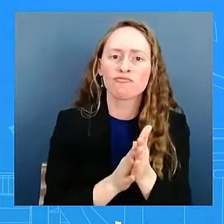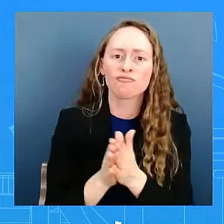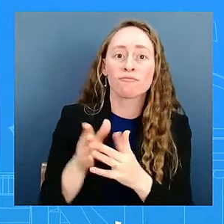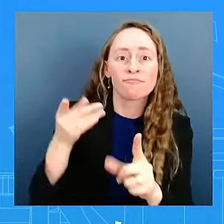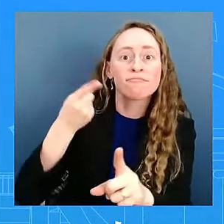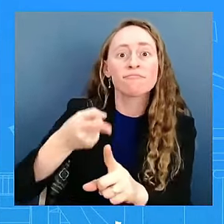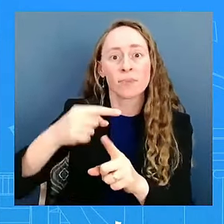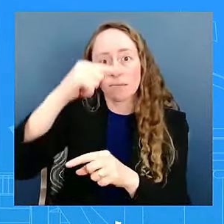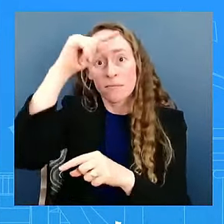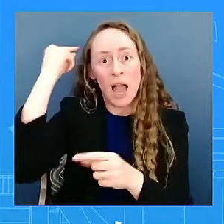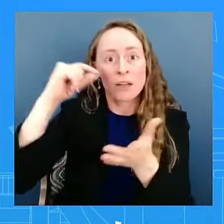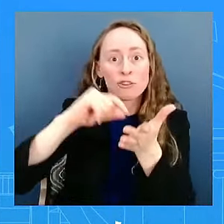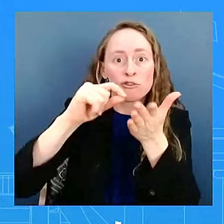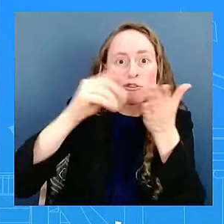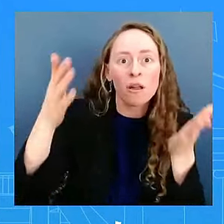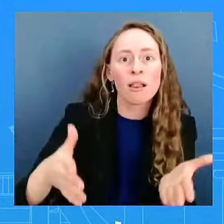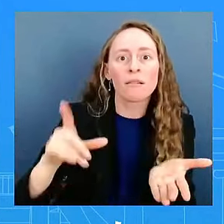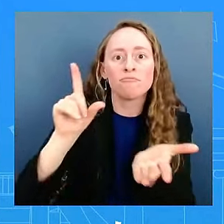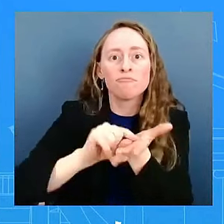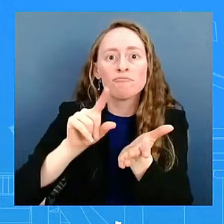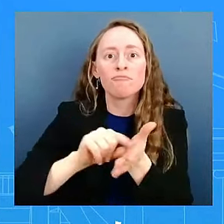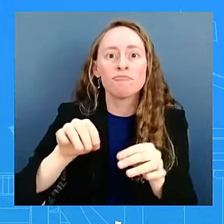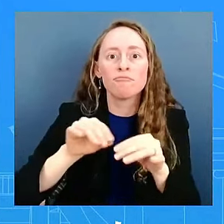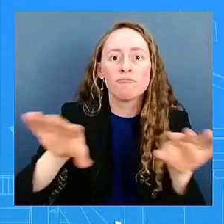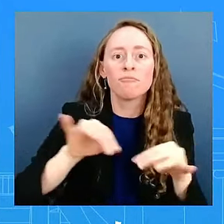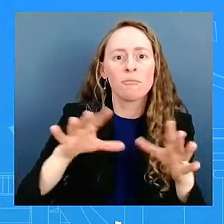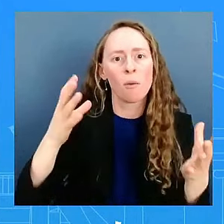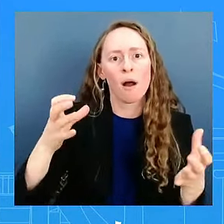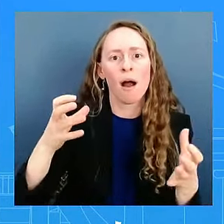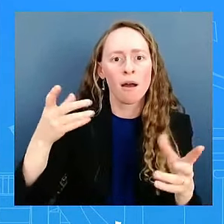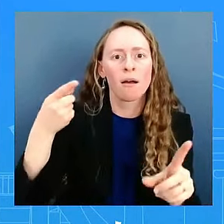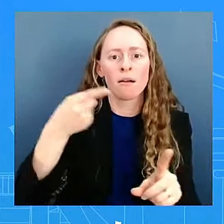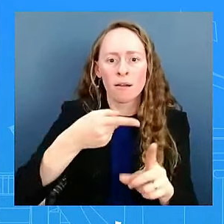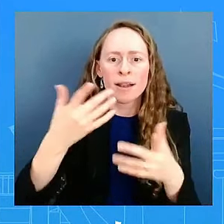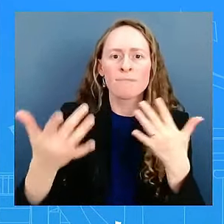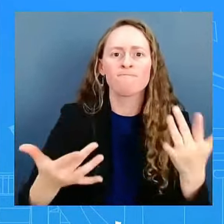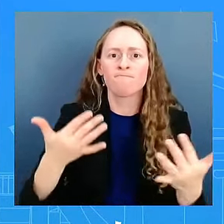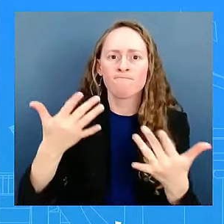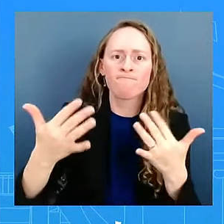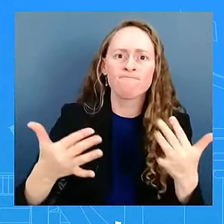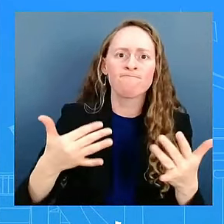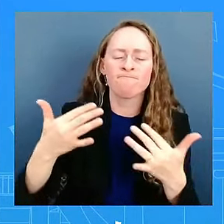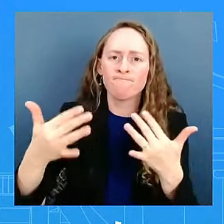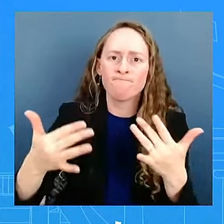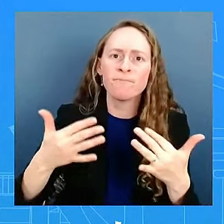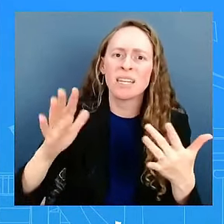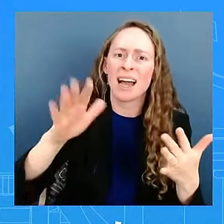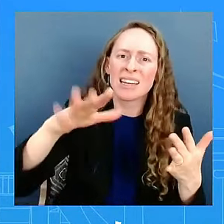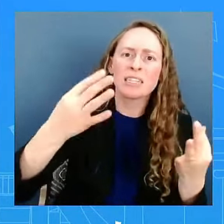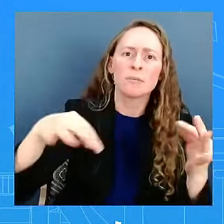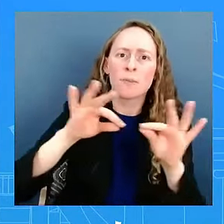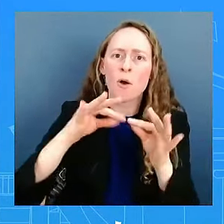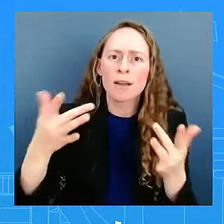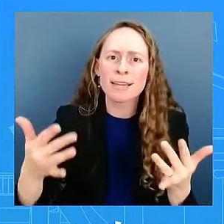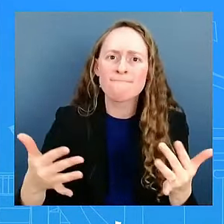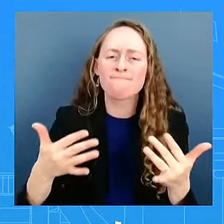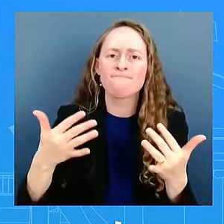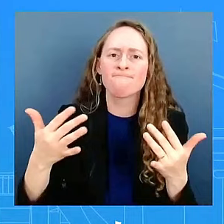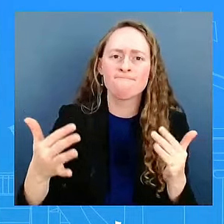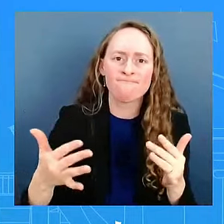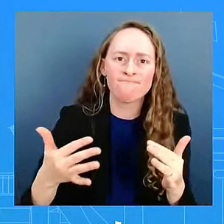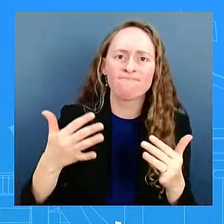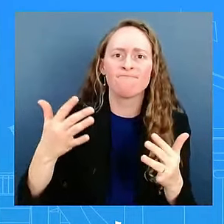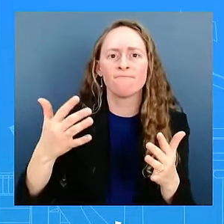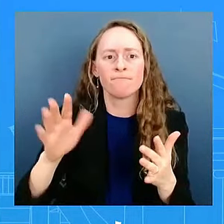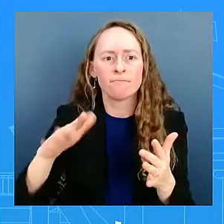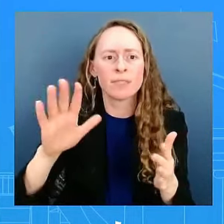community. And so it's important that we do interviews as we've normally done with black-owned publications, and we have